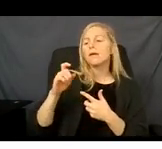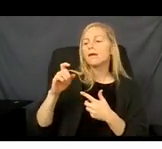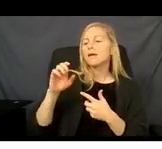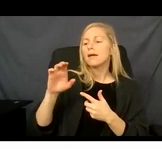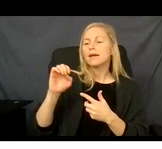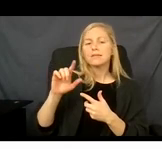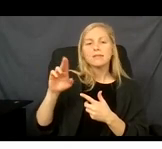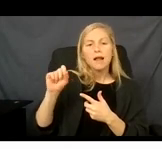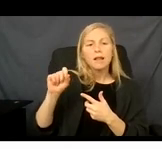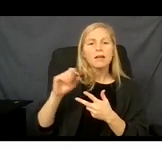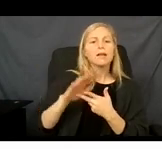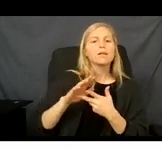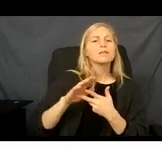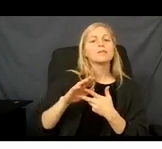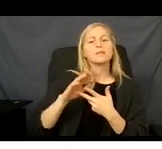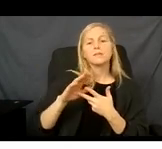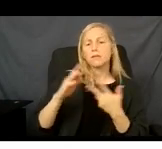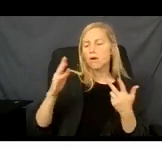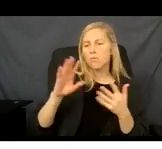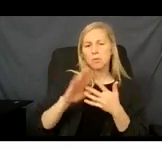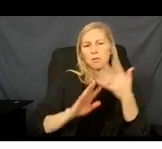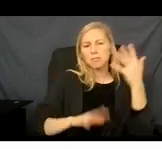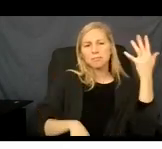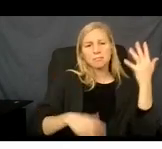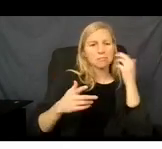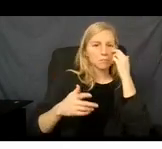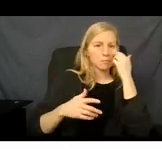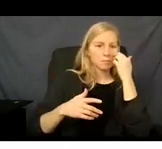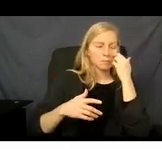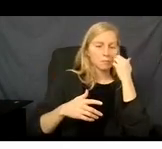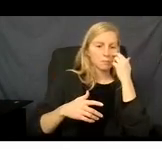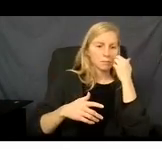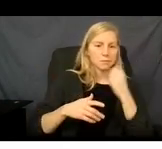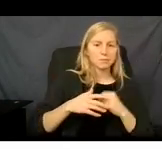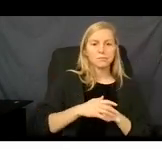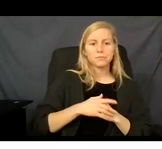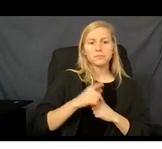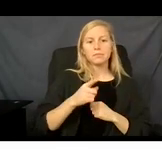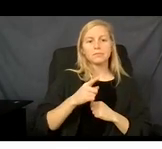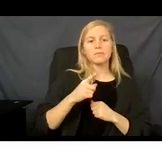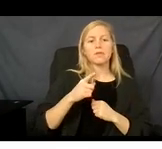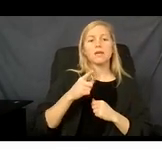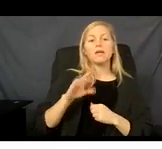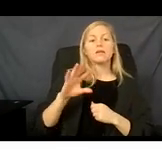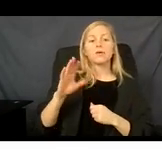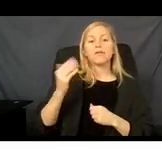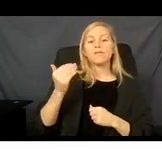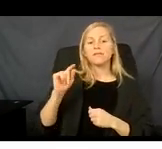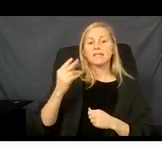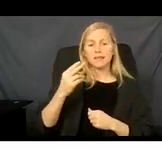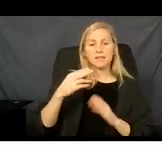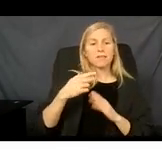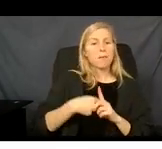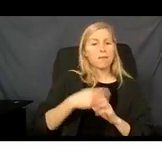Plan selection under Medicaid goes by what is called the 15th of the month rule. Like I mentioned earlier,